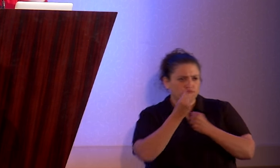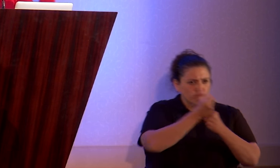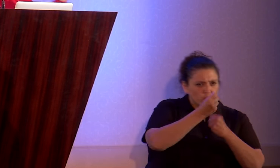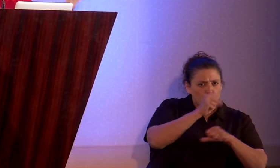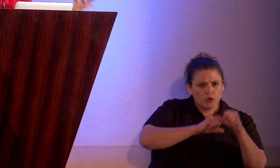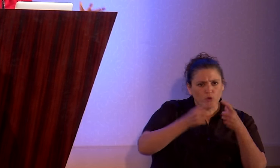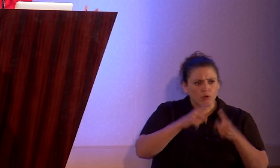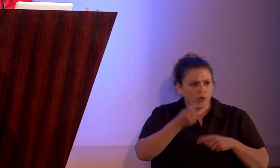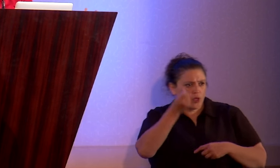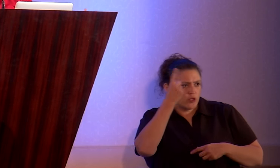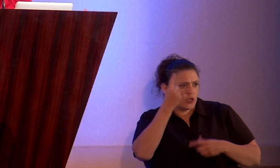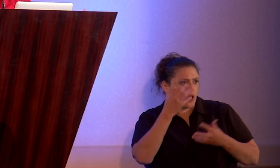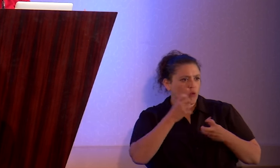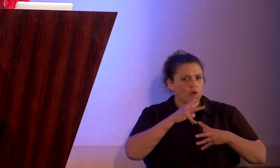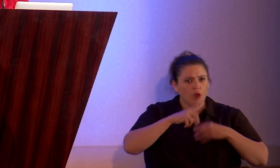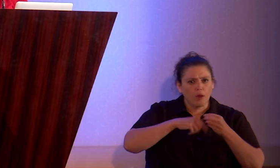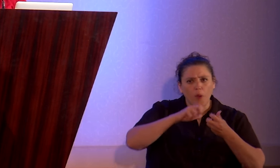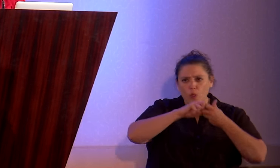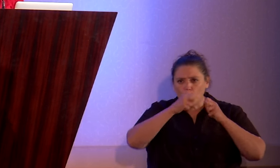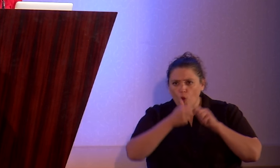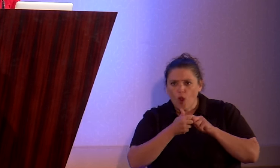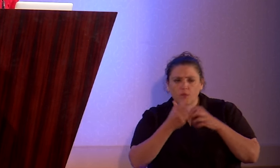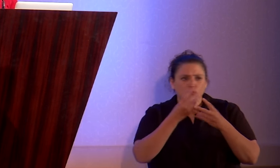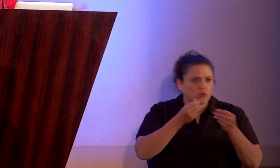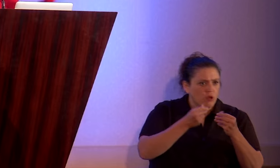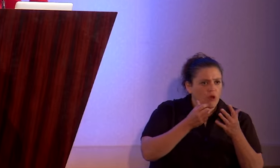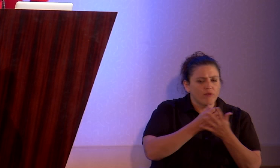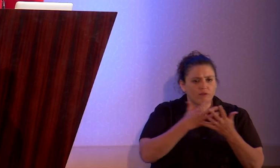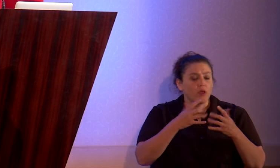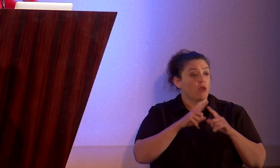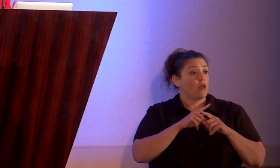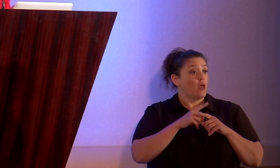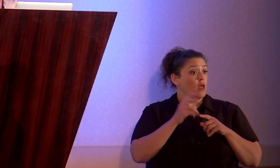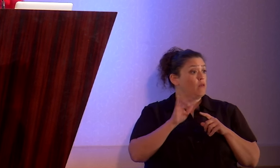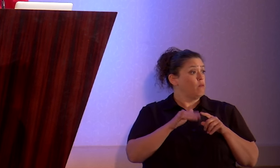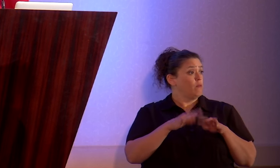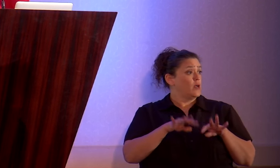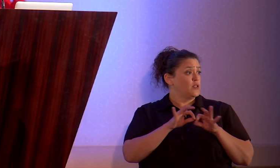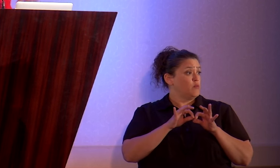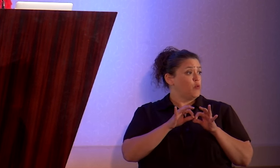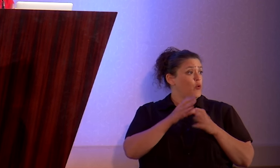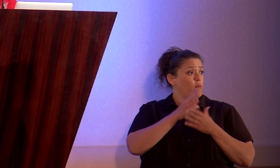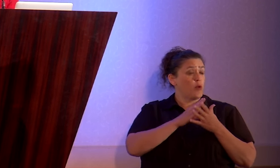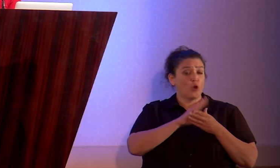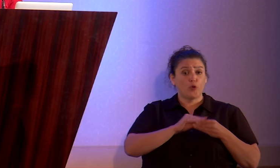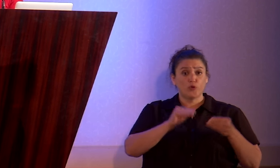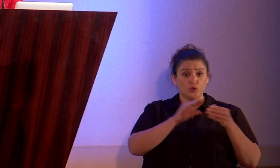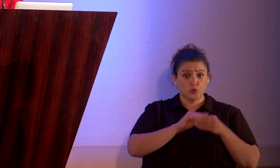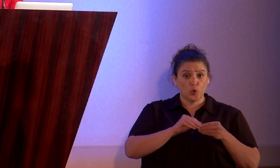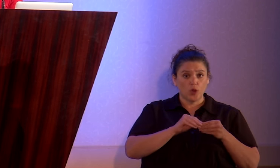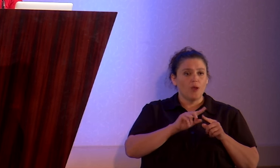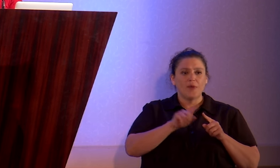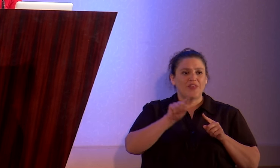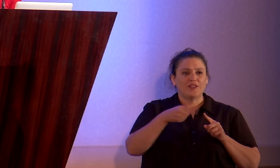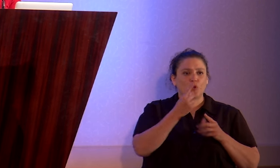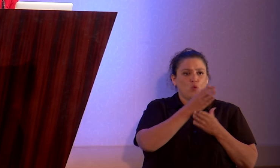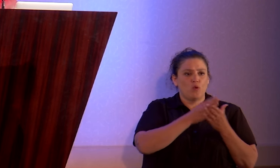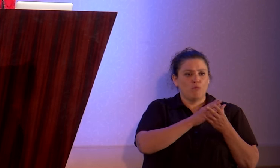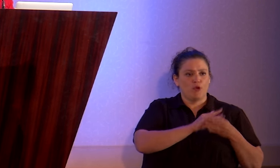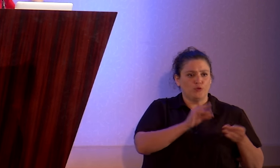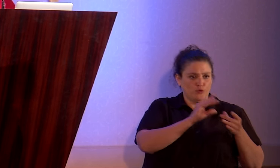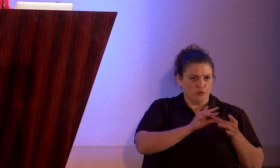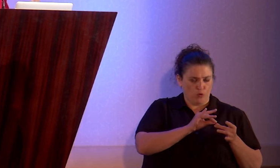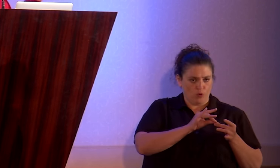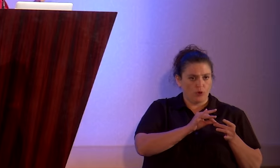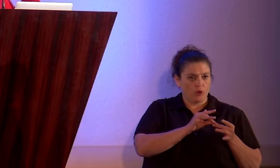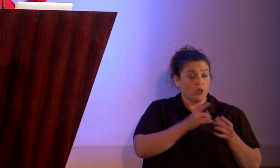and we want to troubleshoot and problem solve. And that's an important side of the story, but it's only one side of the story. You know,